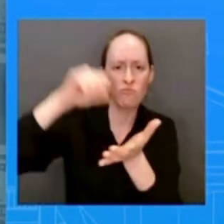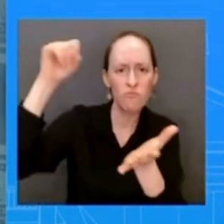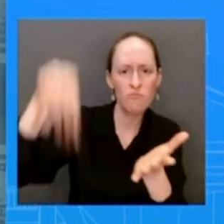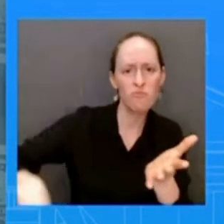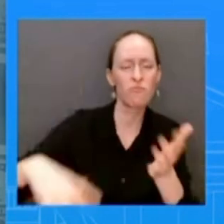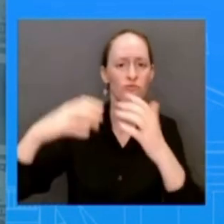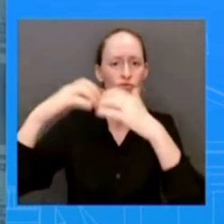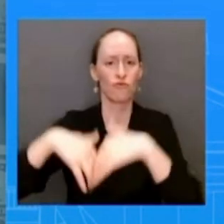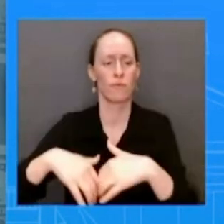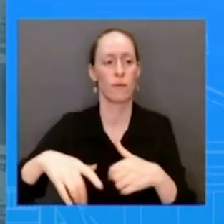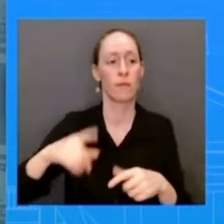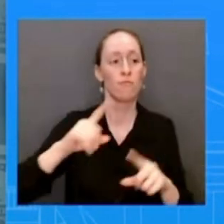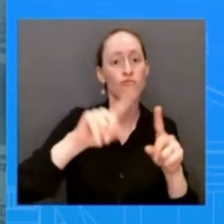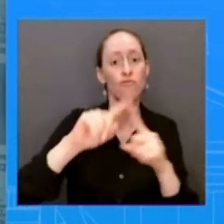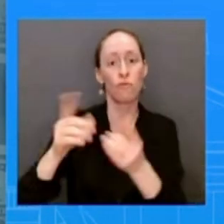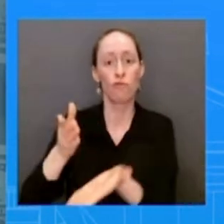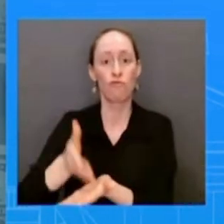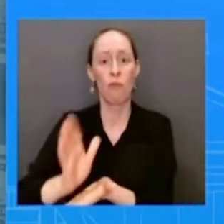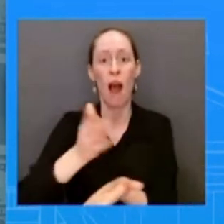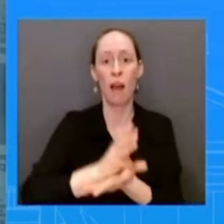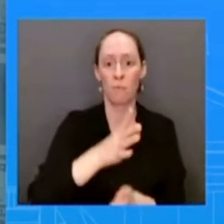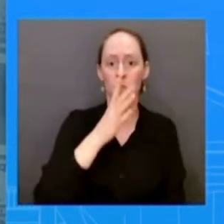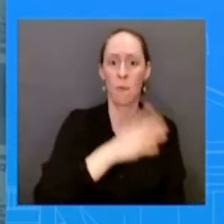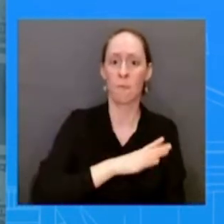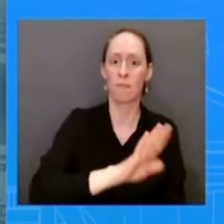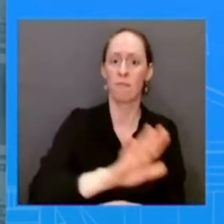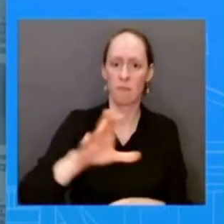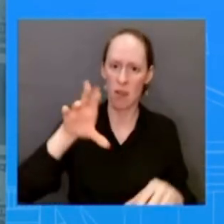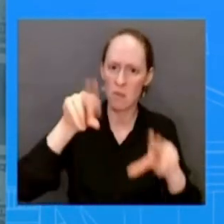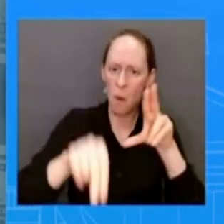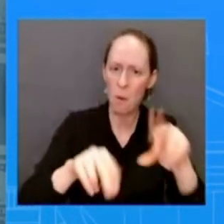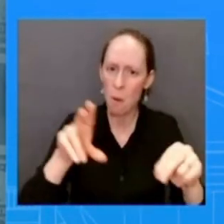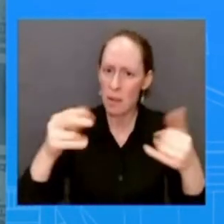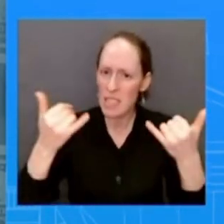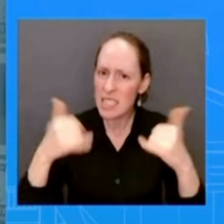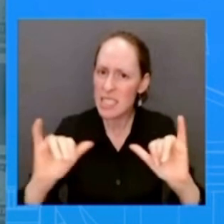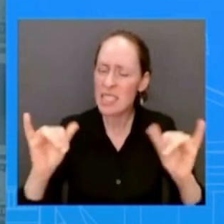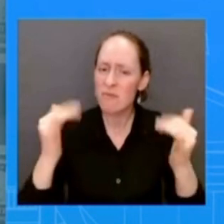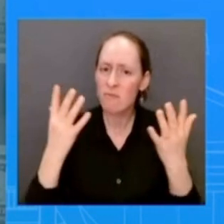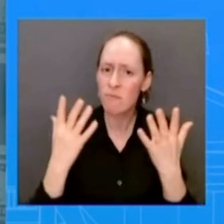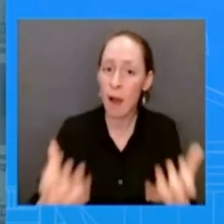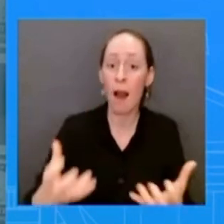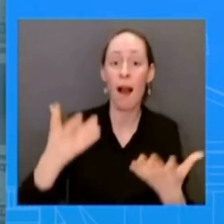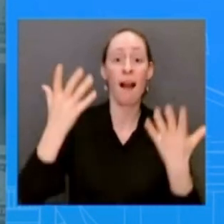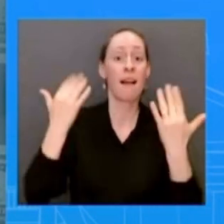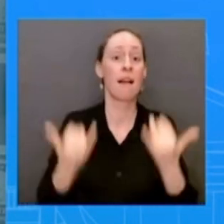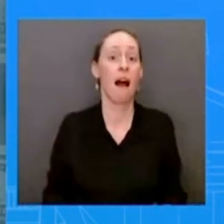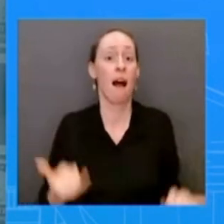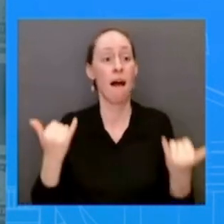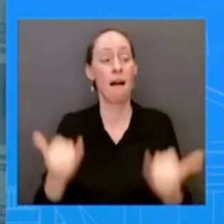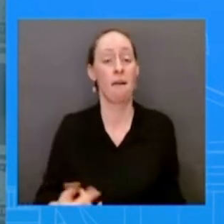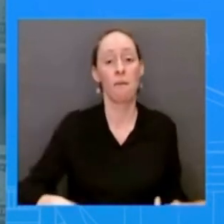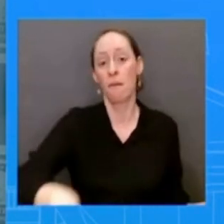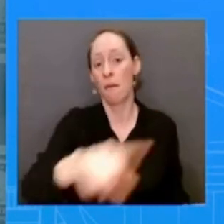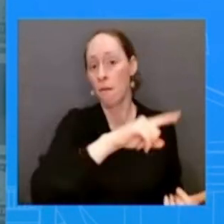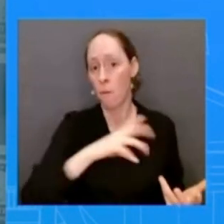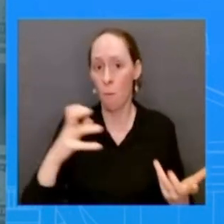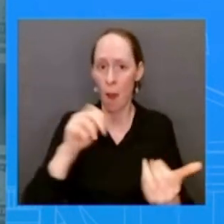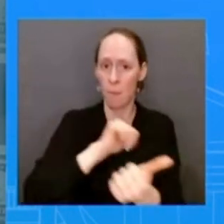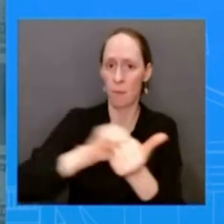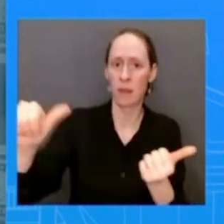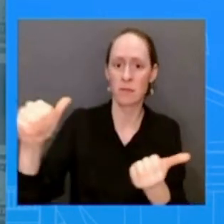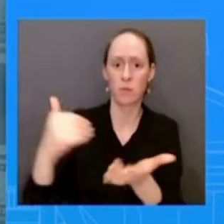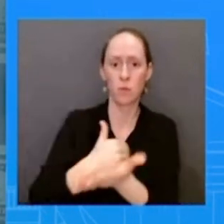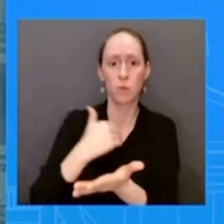abortion before many women know if they are even pregnant virtually eliminating a woman's right to make health care decisions